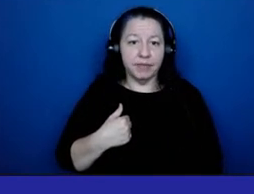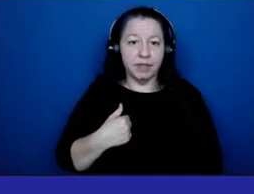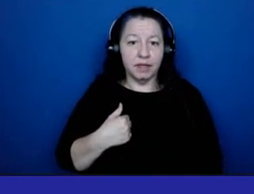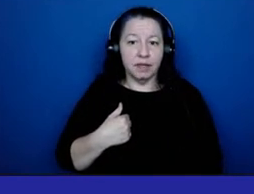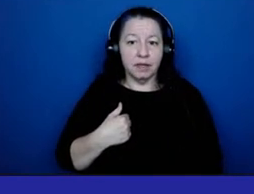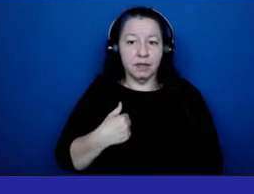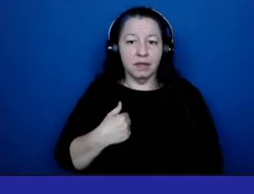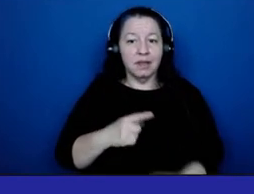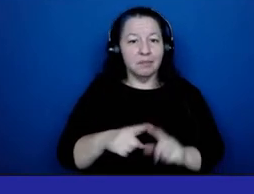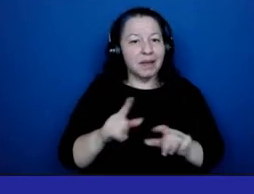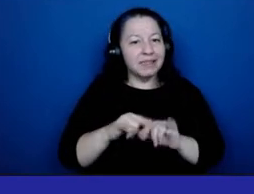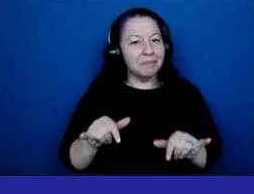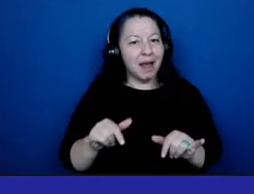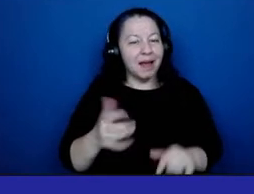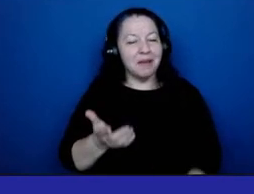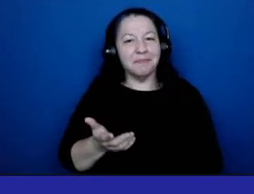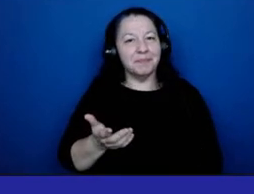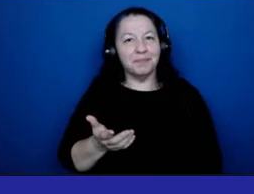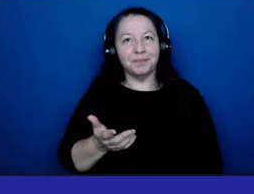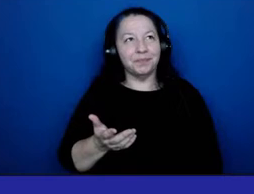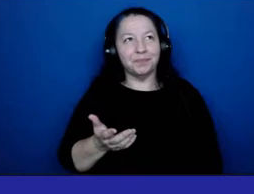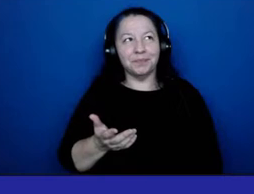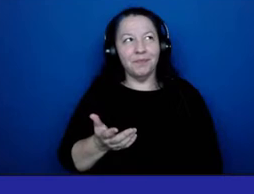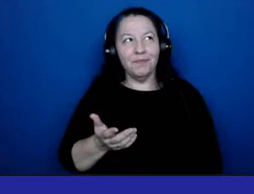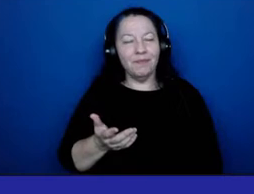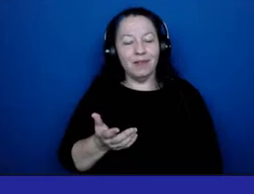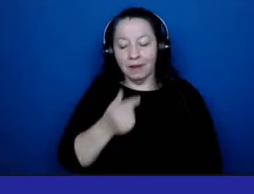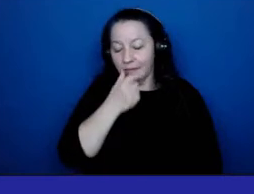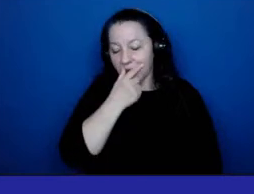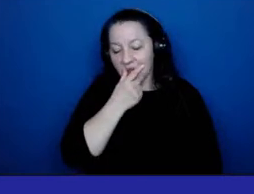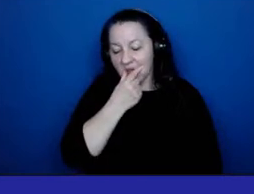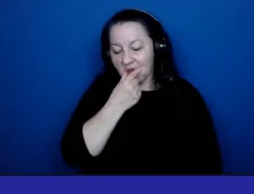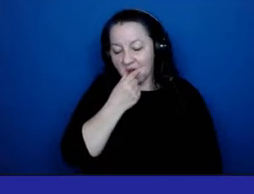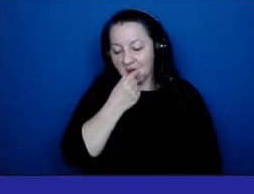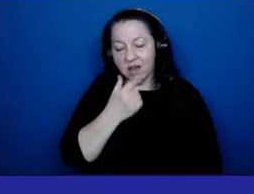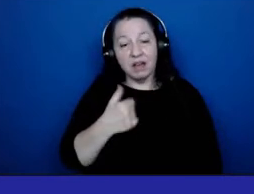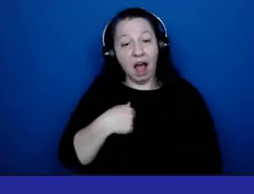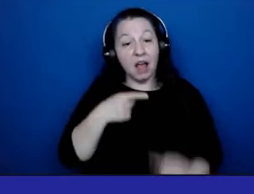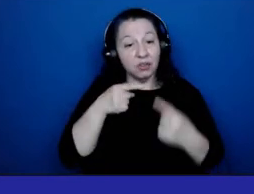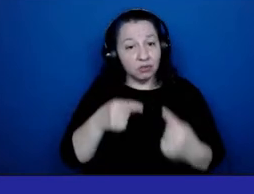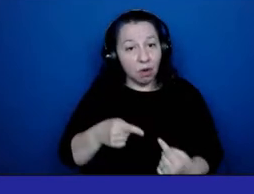but at the same time, I struggled.